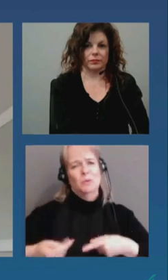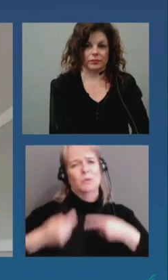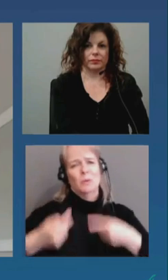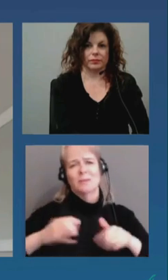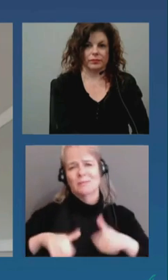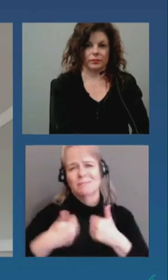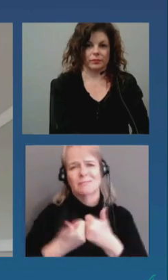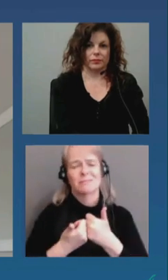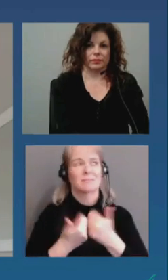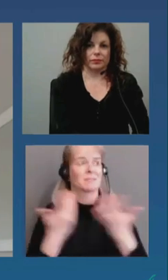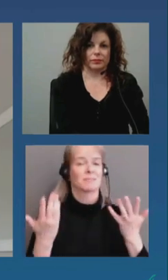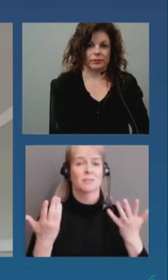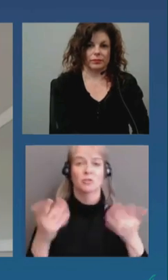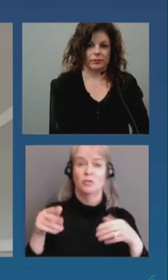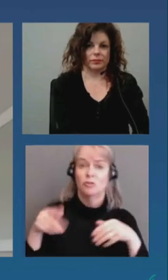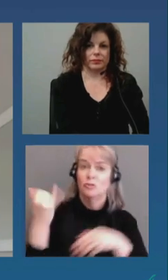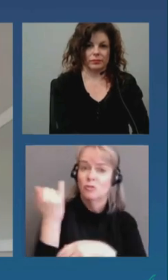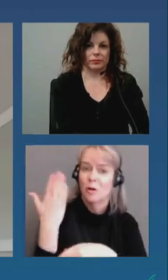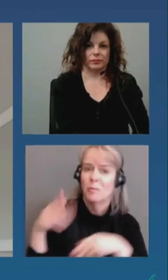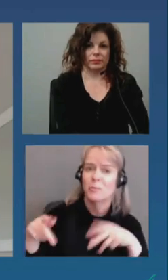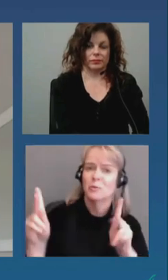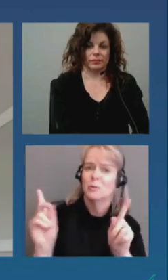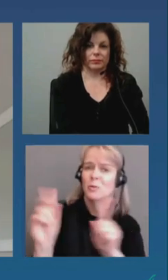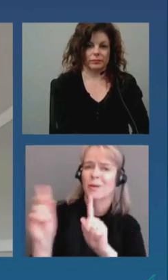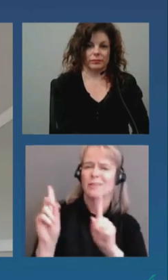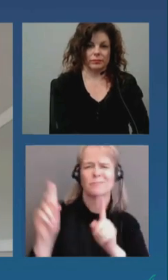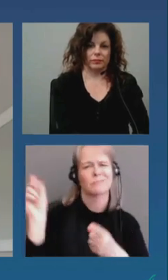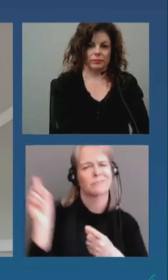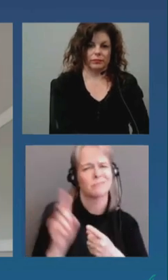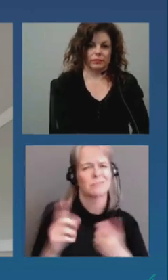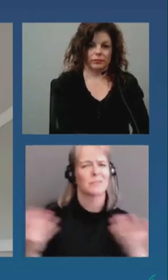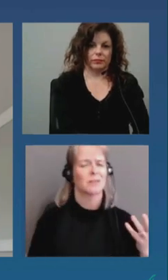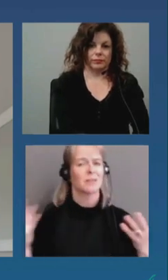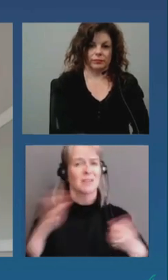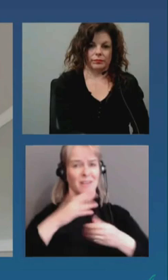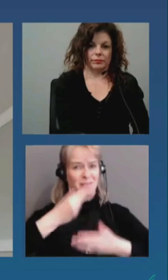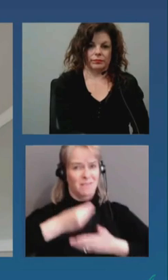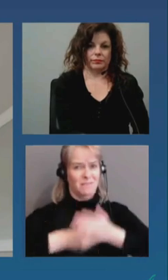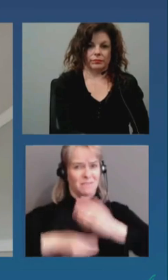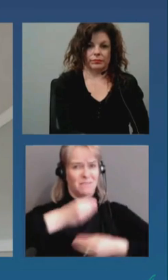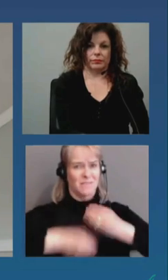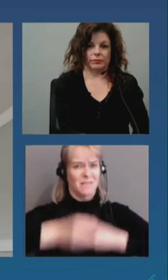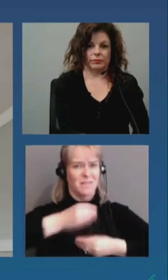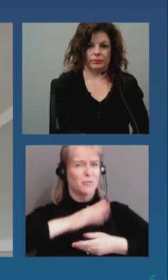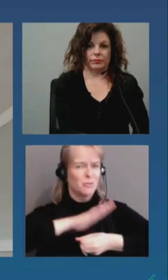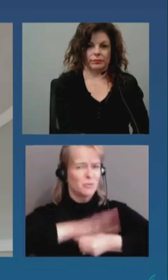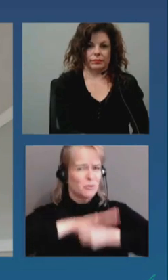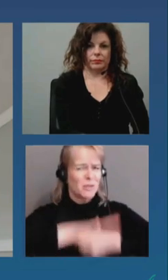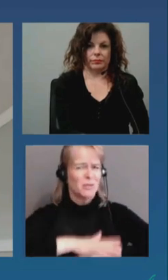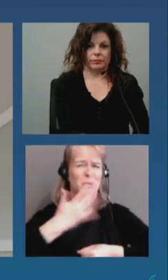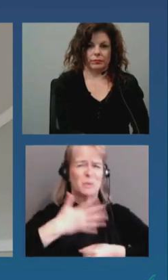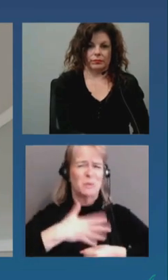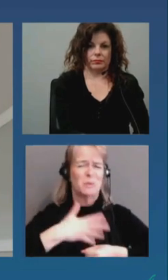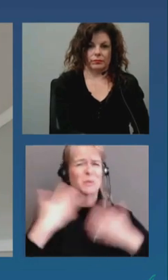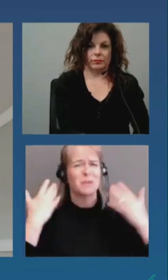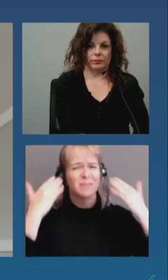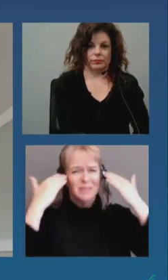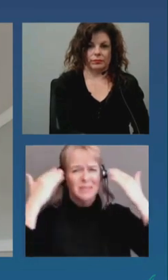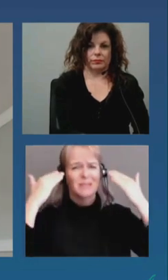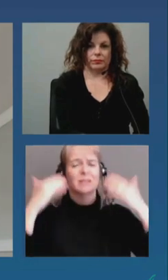options are reduced financial stress is high. There are emergency financial supports available from the city.